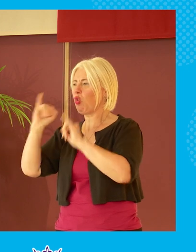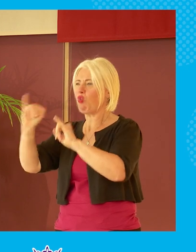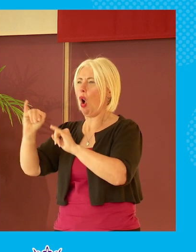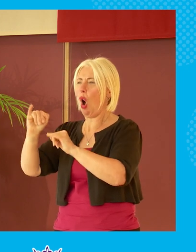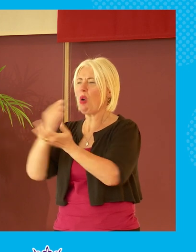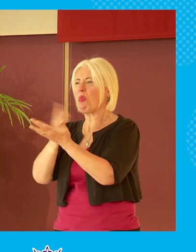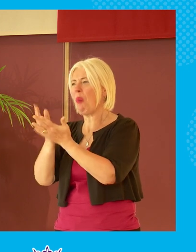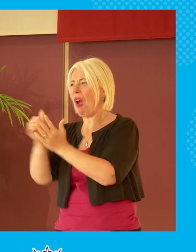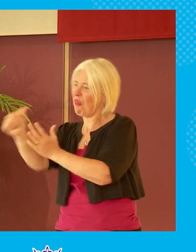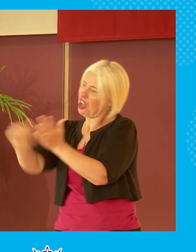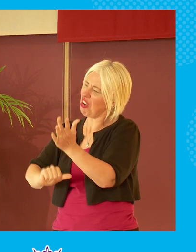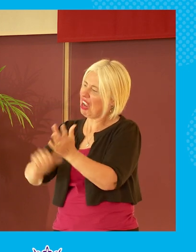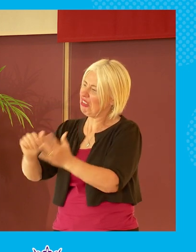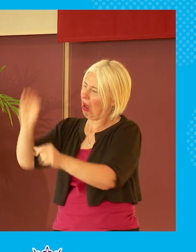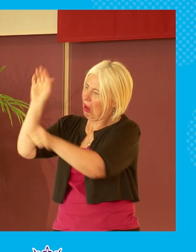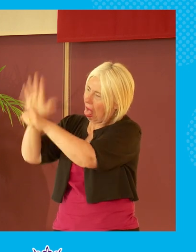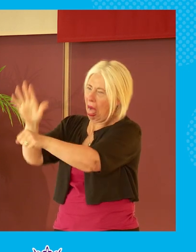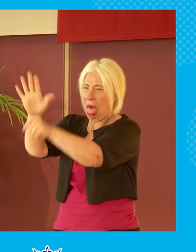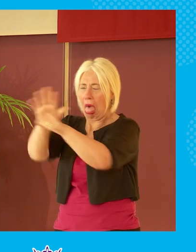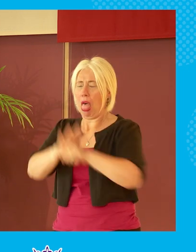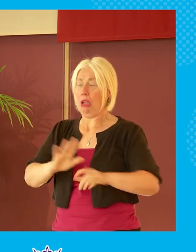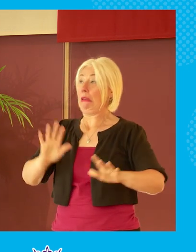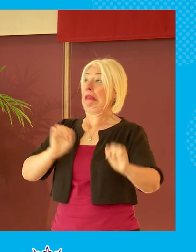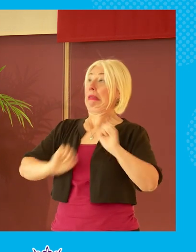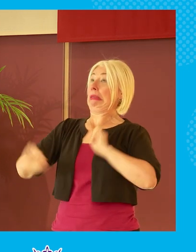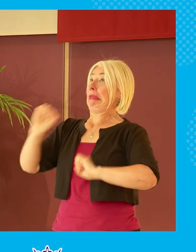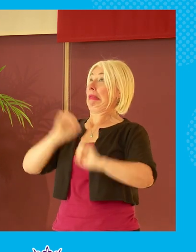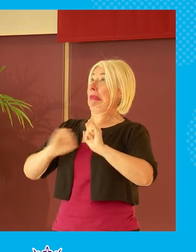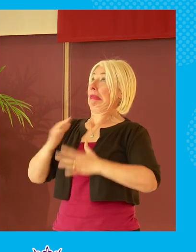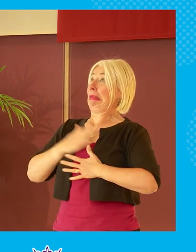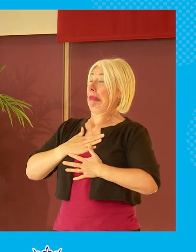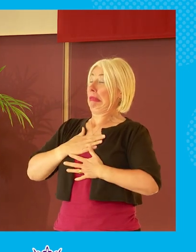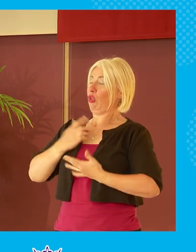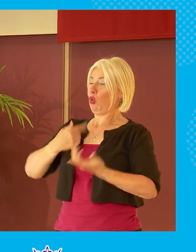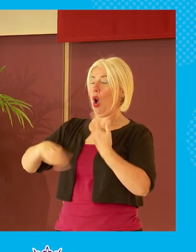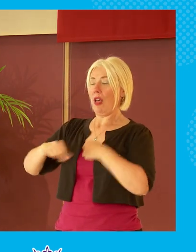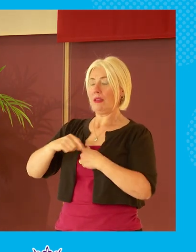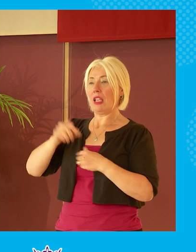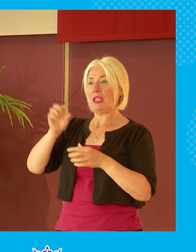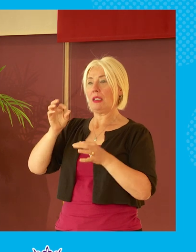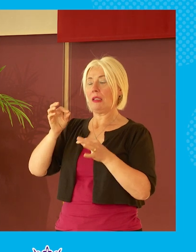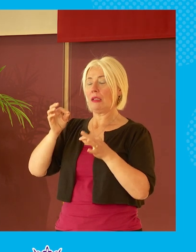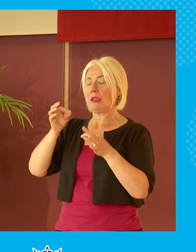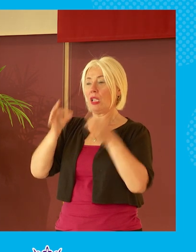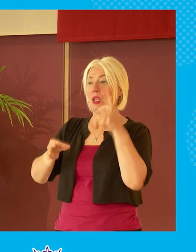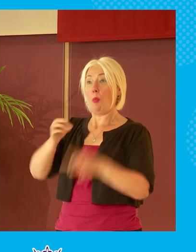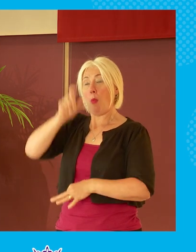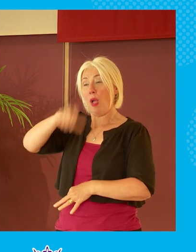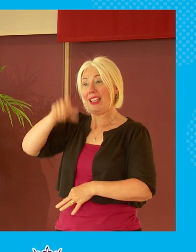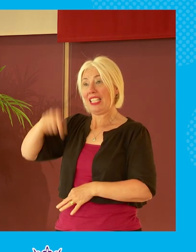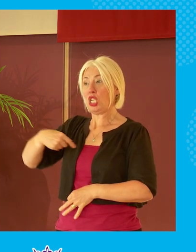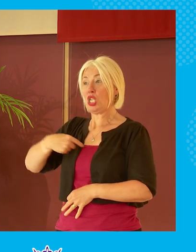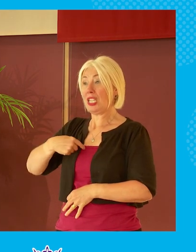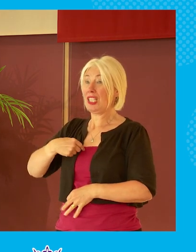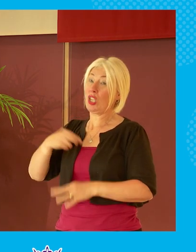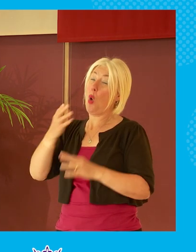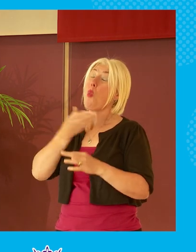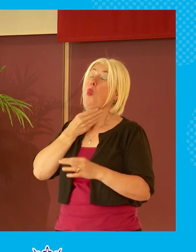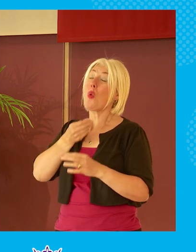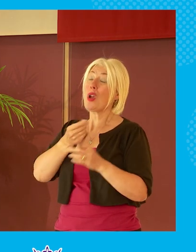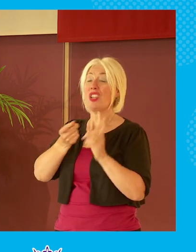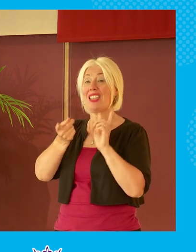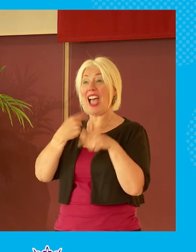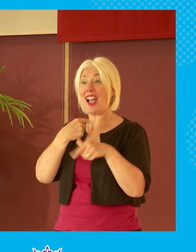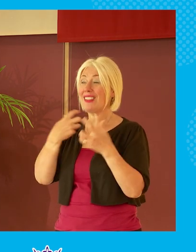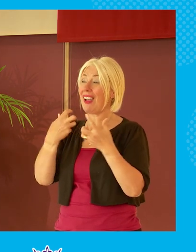the agenda and so on and it is on all of us as as politicians and again i wish i had that answer to to figure out ways to communicate